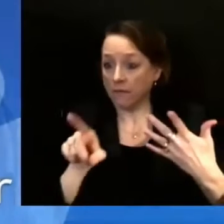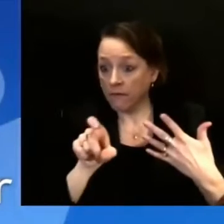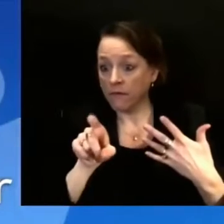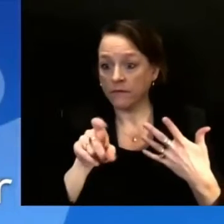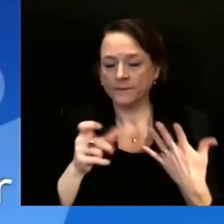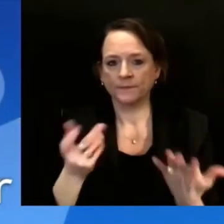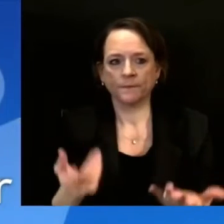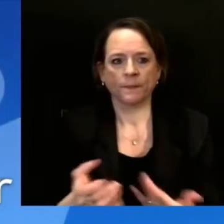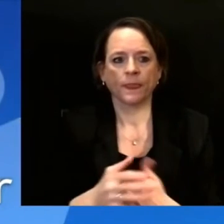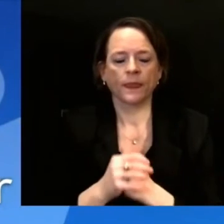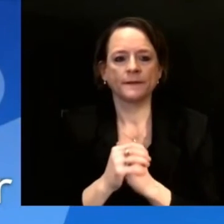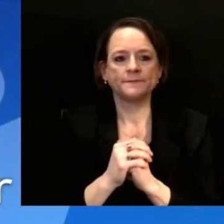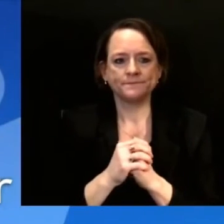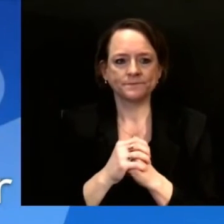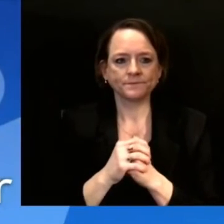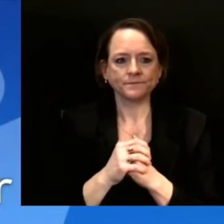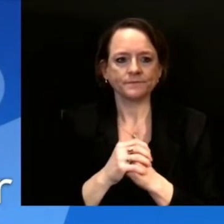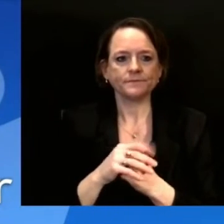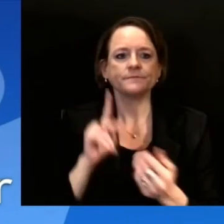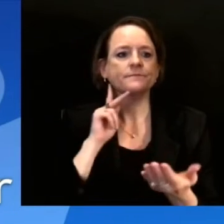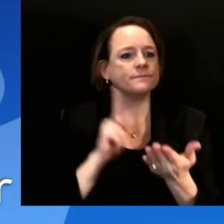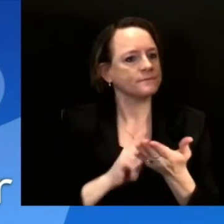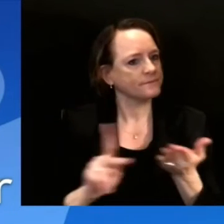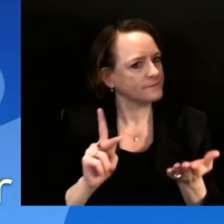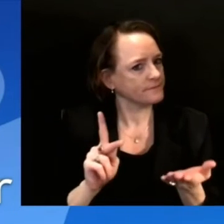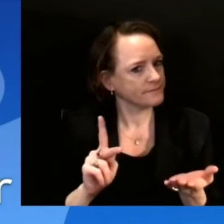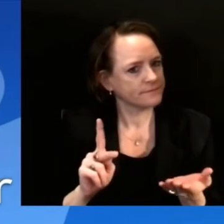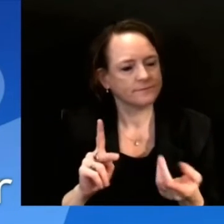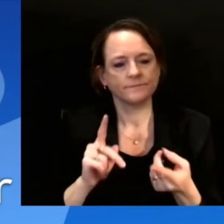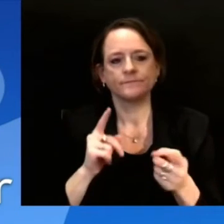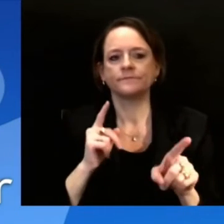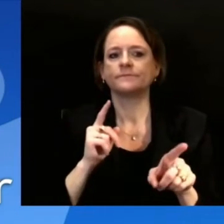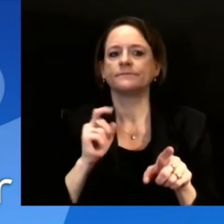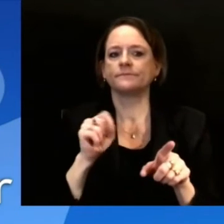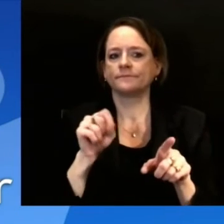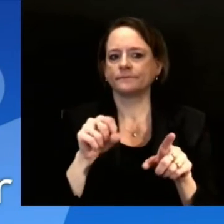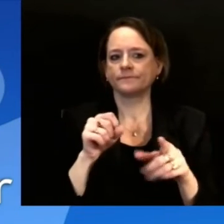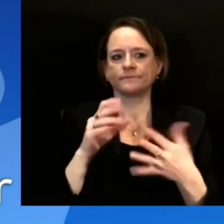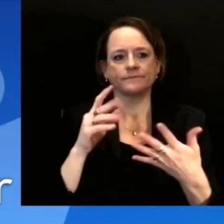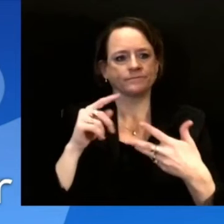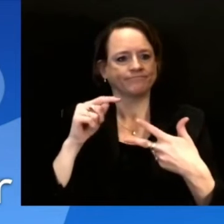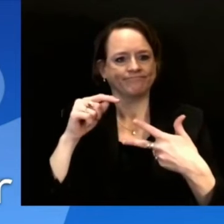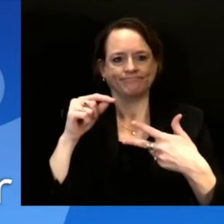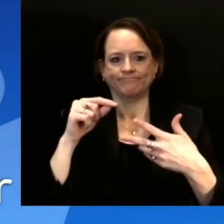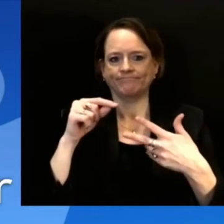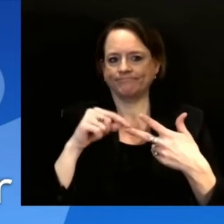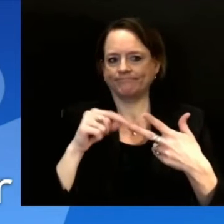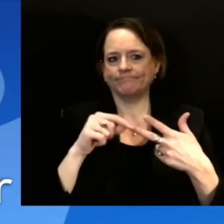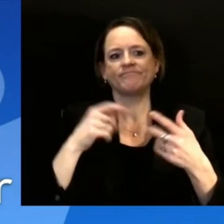Thank you for that. Next question, Chuck Kornbach, WUWM Milwaukee.